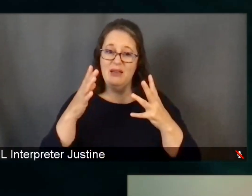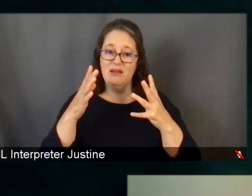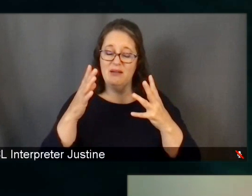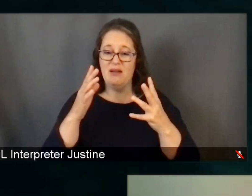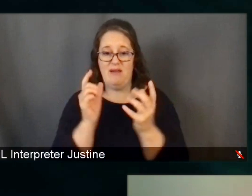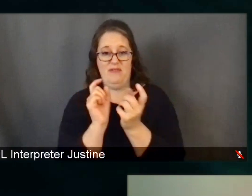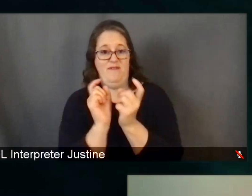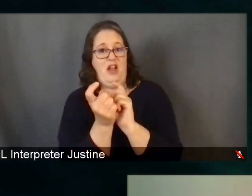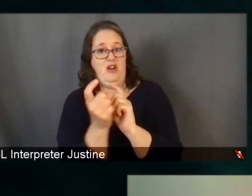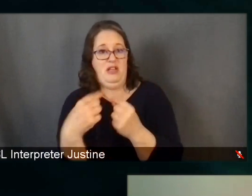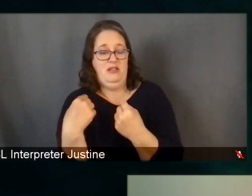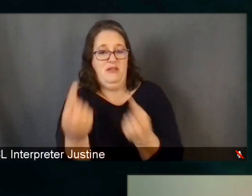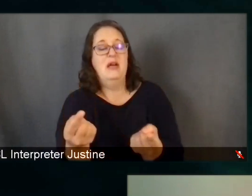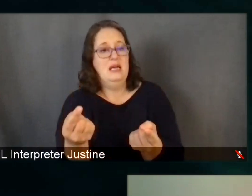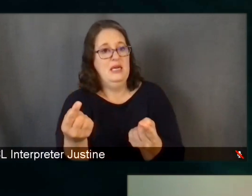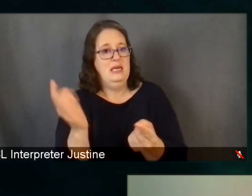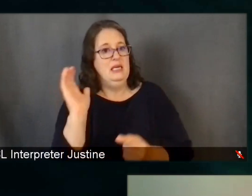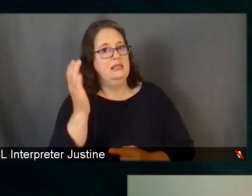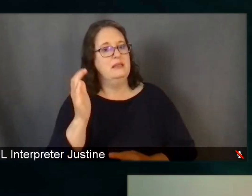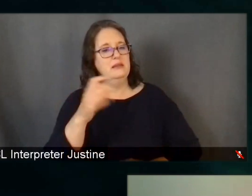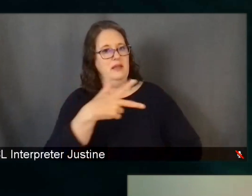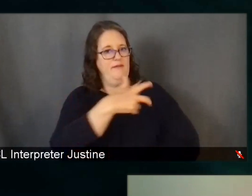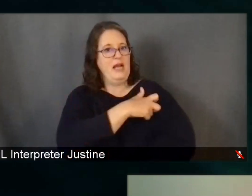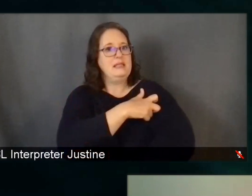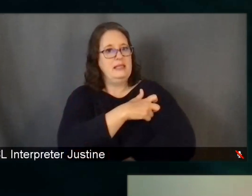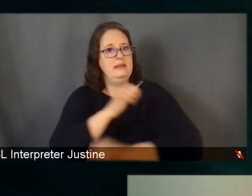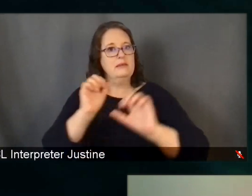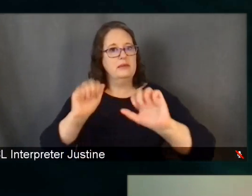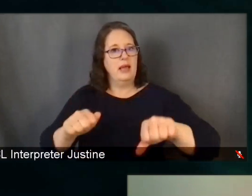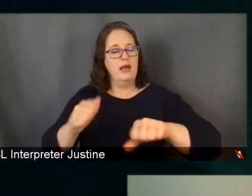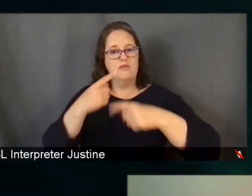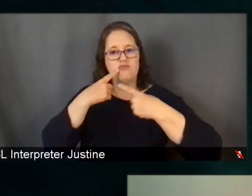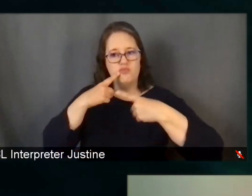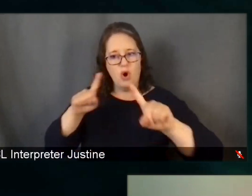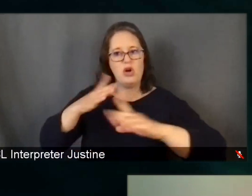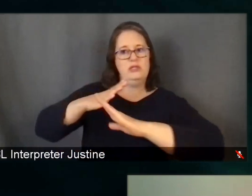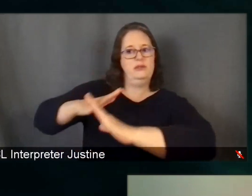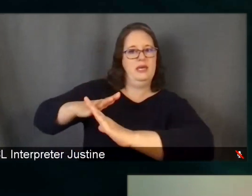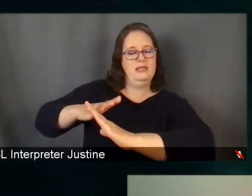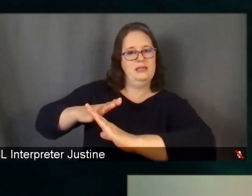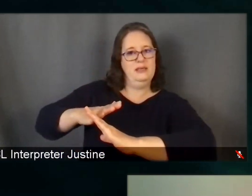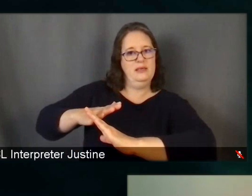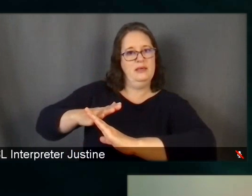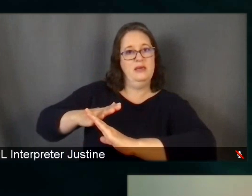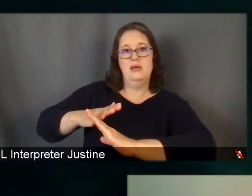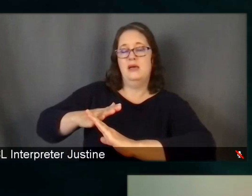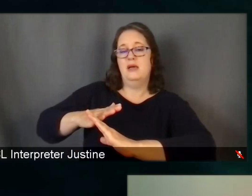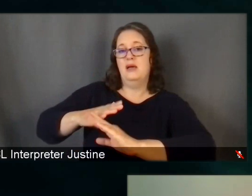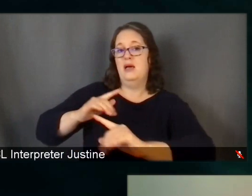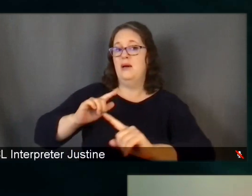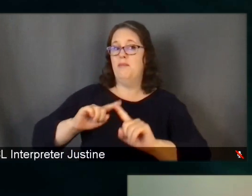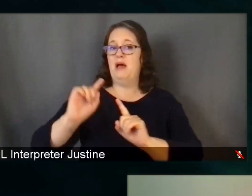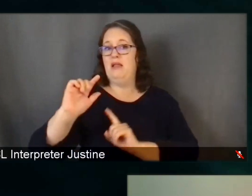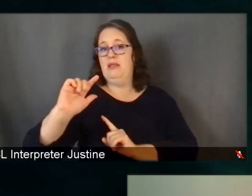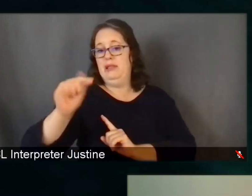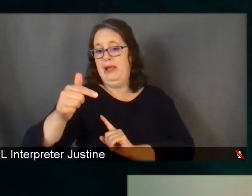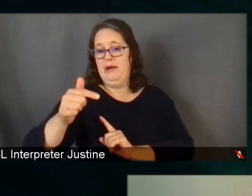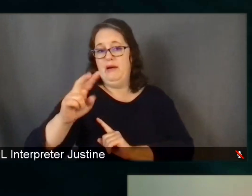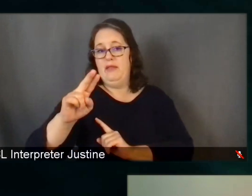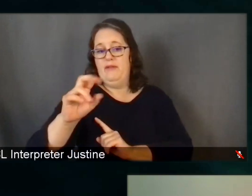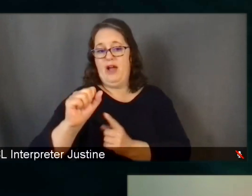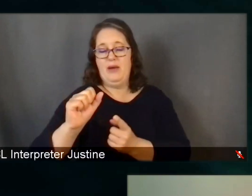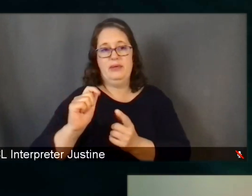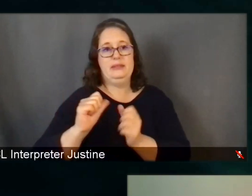have some degree of effectiveness against them. But that may not be the case if the virus continues to